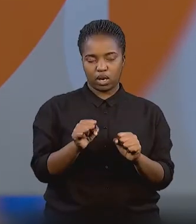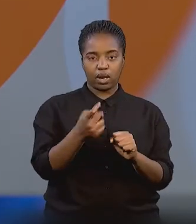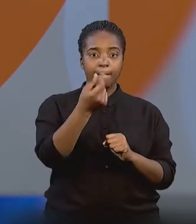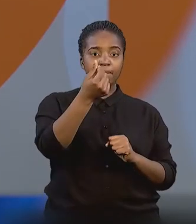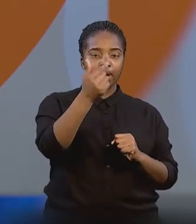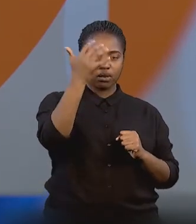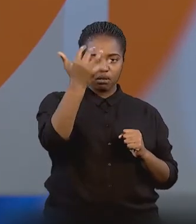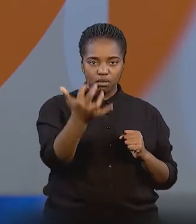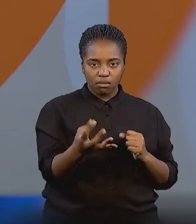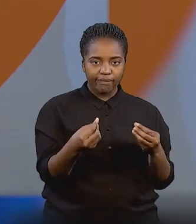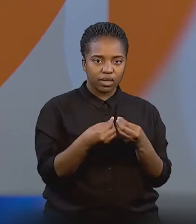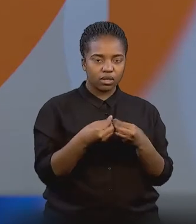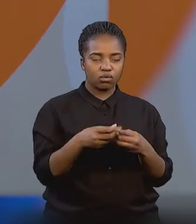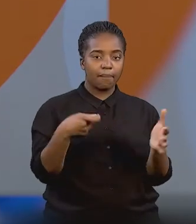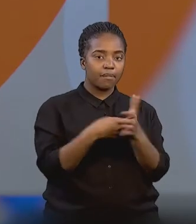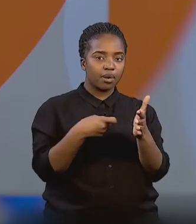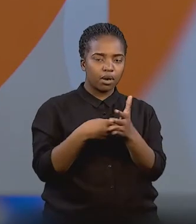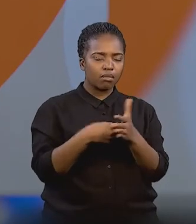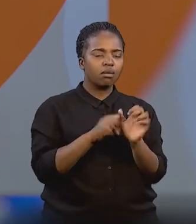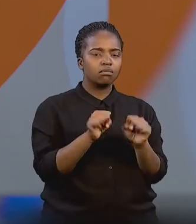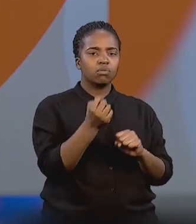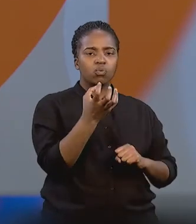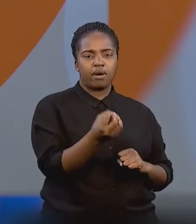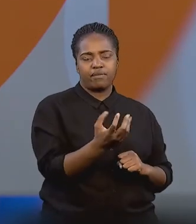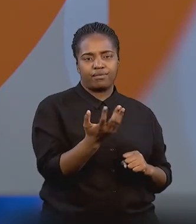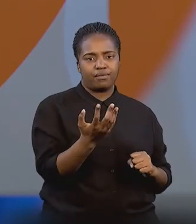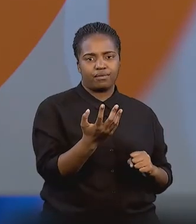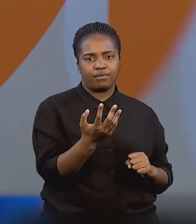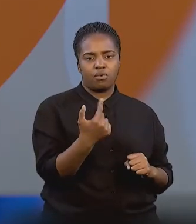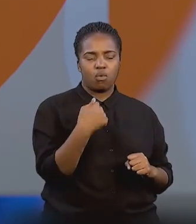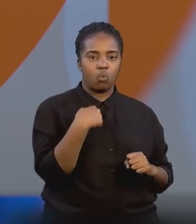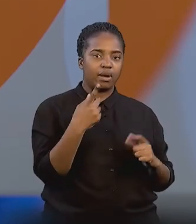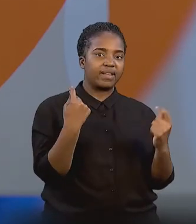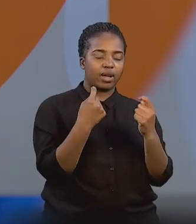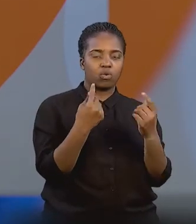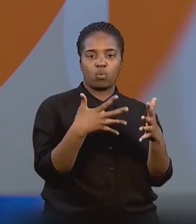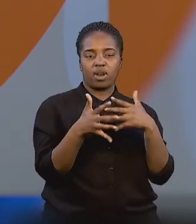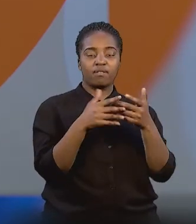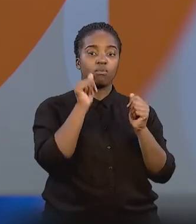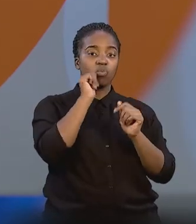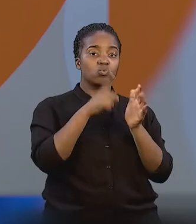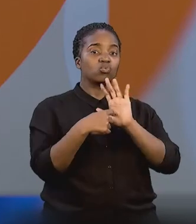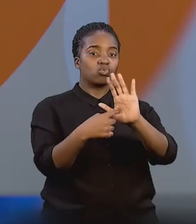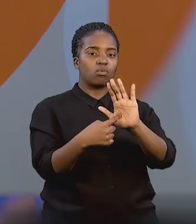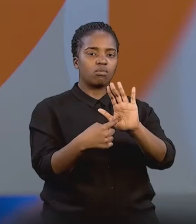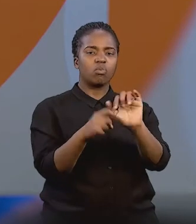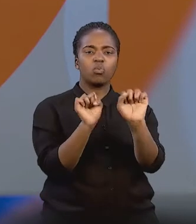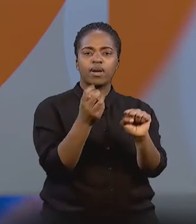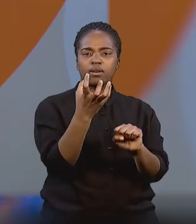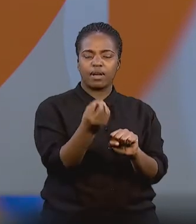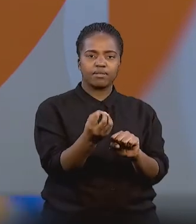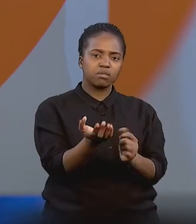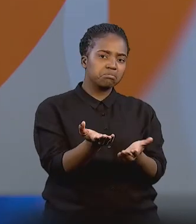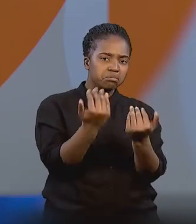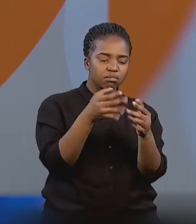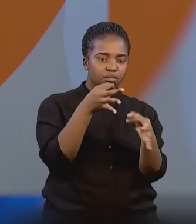prices on a lot of the equipment that you might need. And through our events or our demo days, we can get the guys